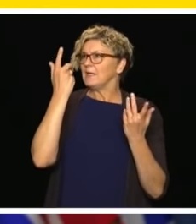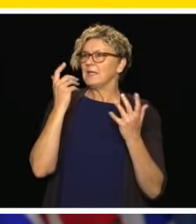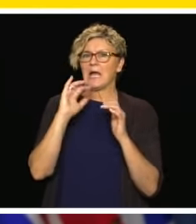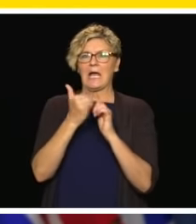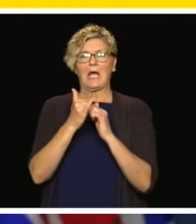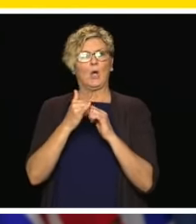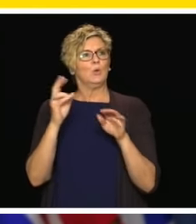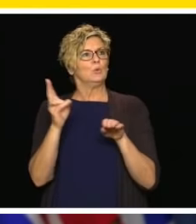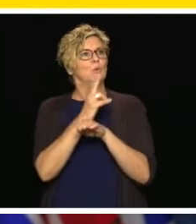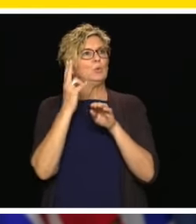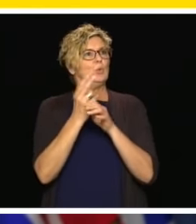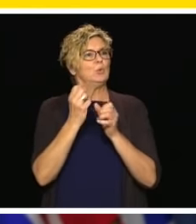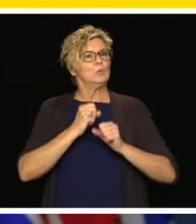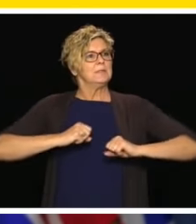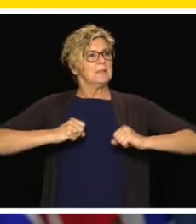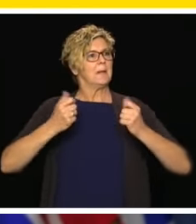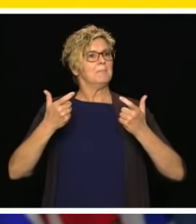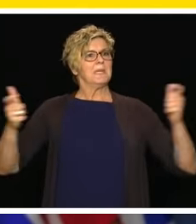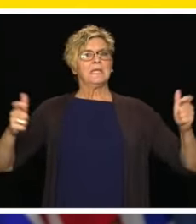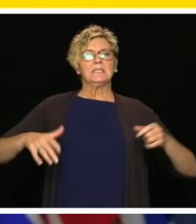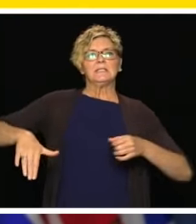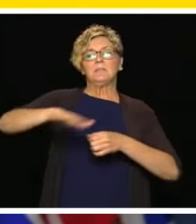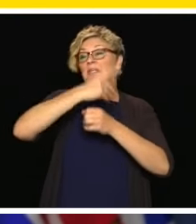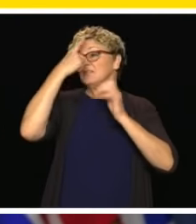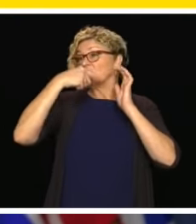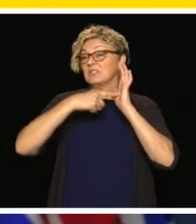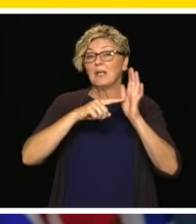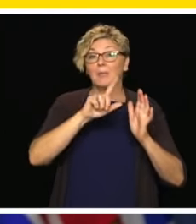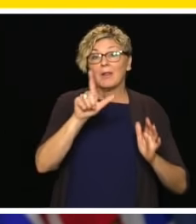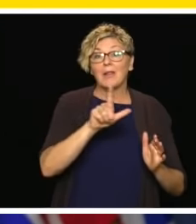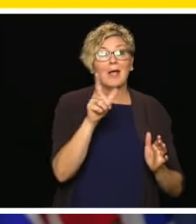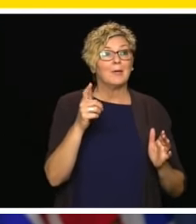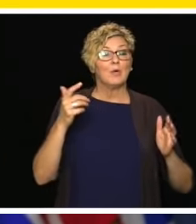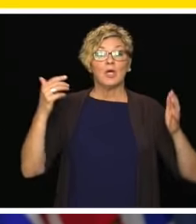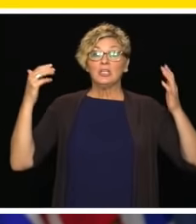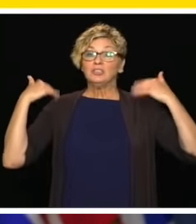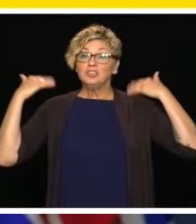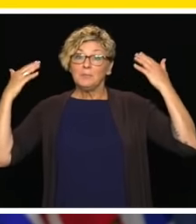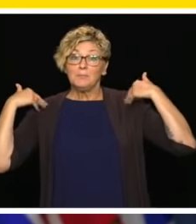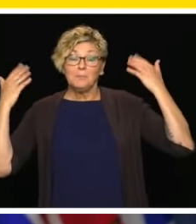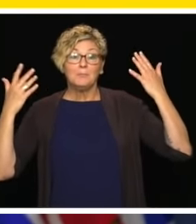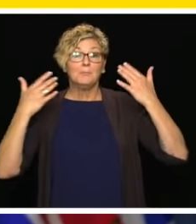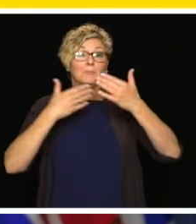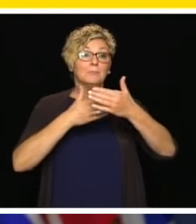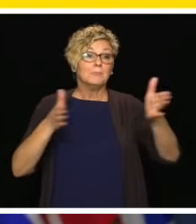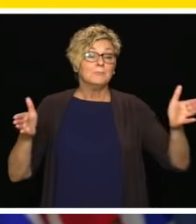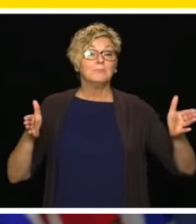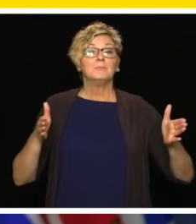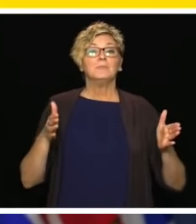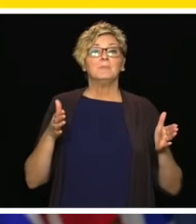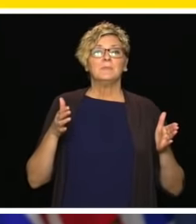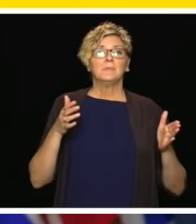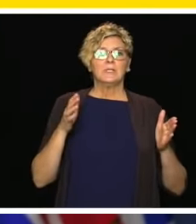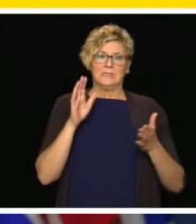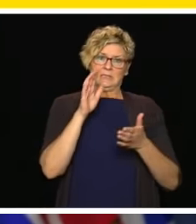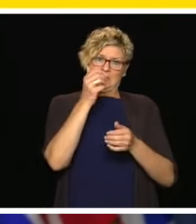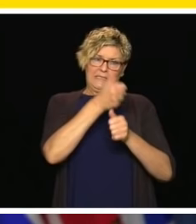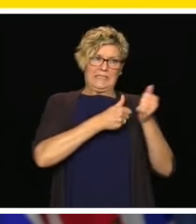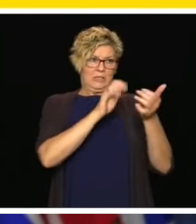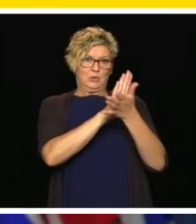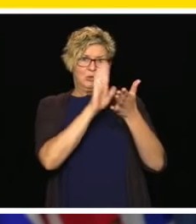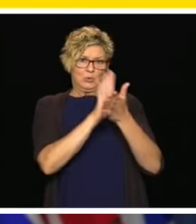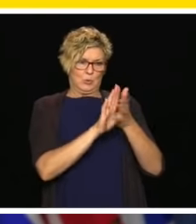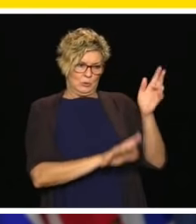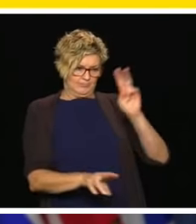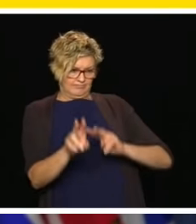gymnasiums, all kinds of things to be able to to have the maximum amount of space possible. And